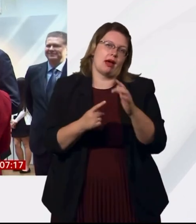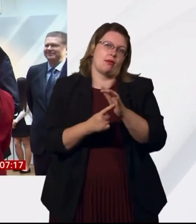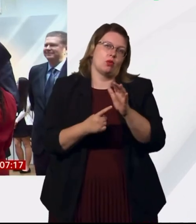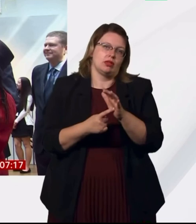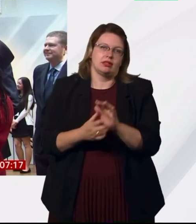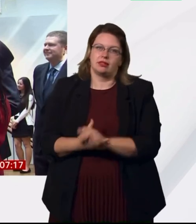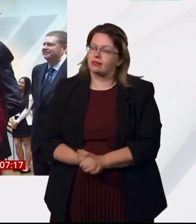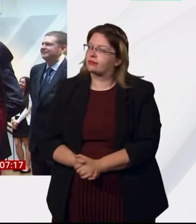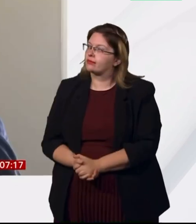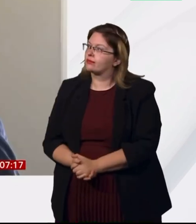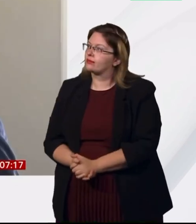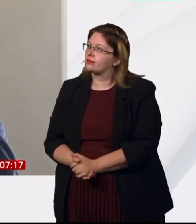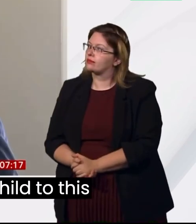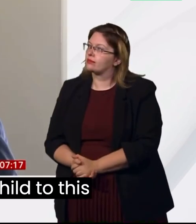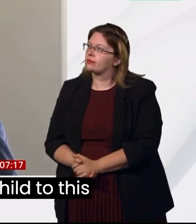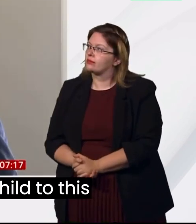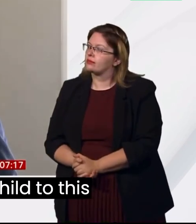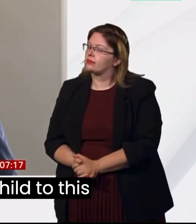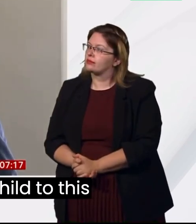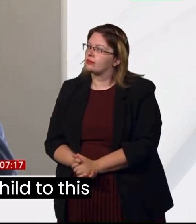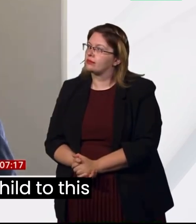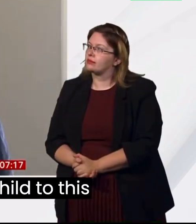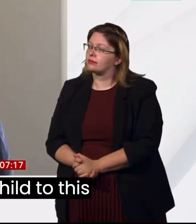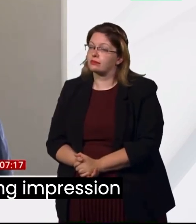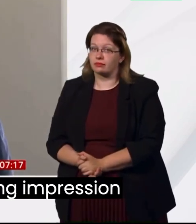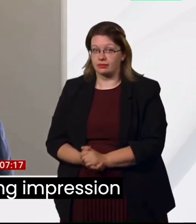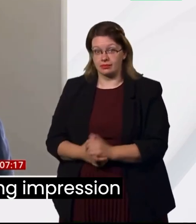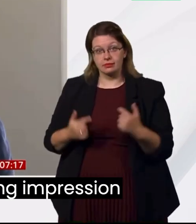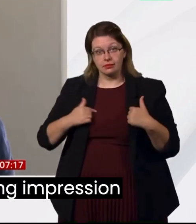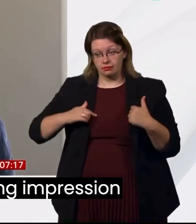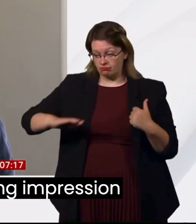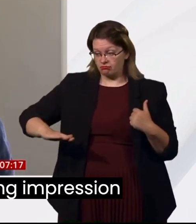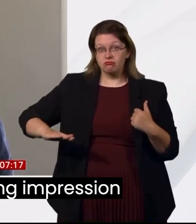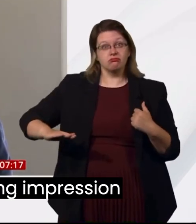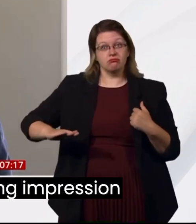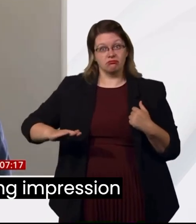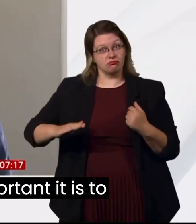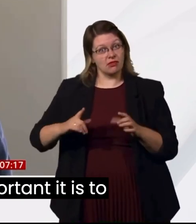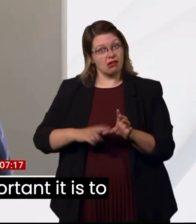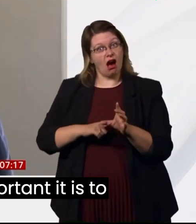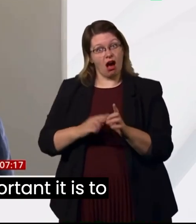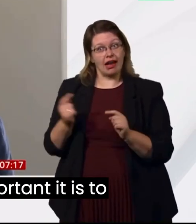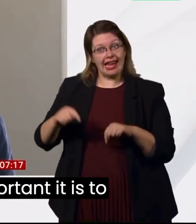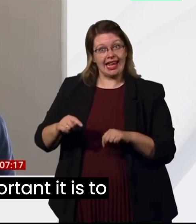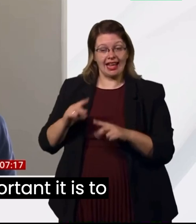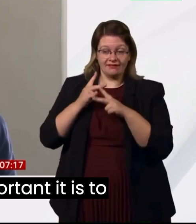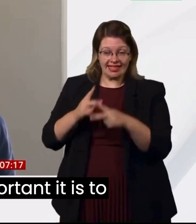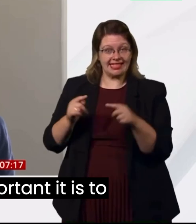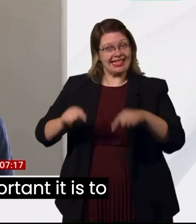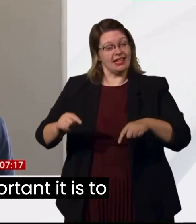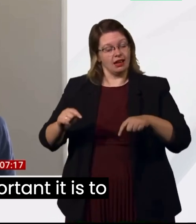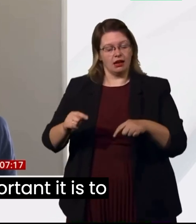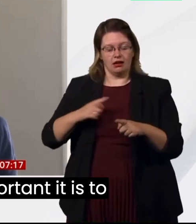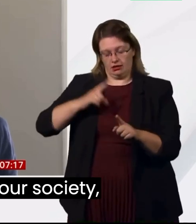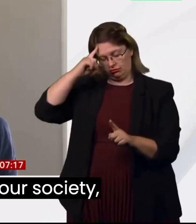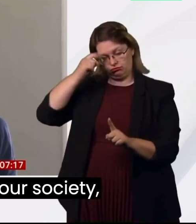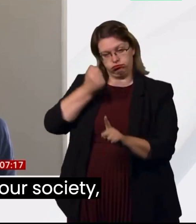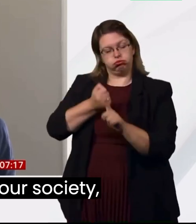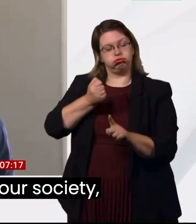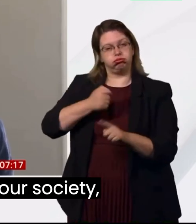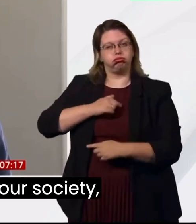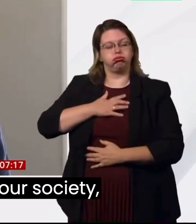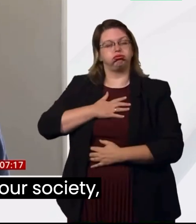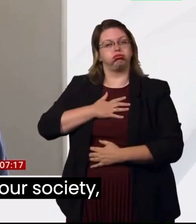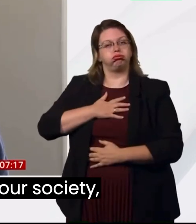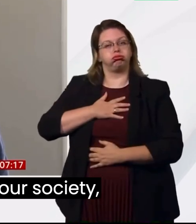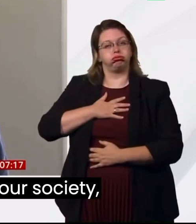much. The visits I made as a child to this place left a deep and lasting impression upon me about how important it is to ensure